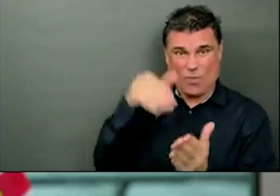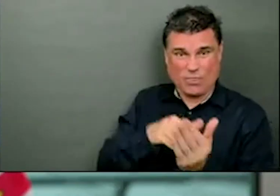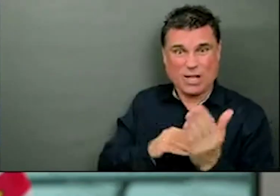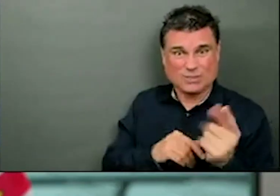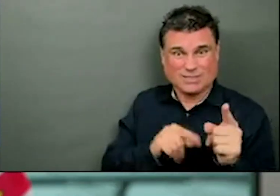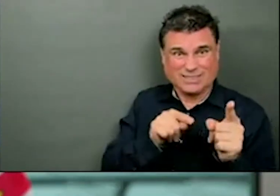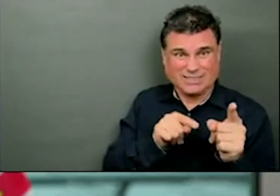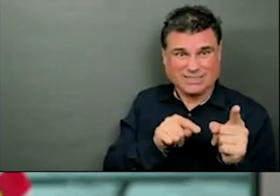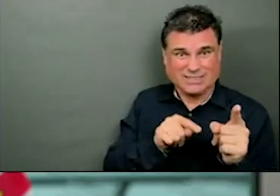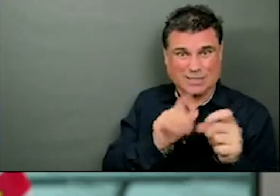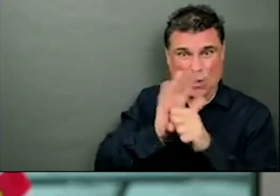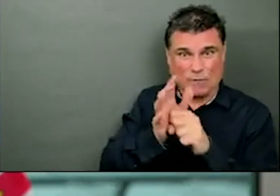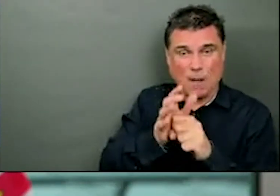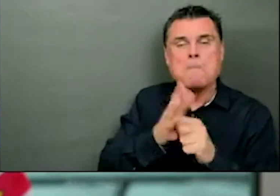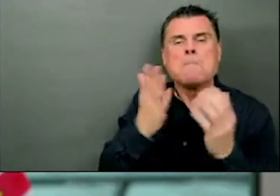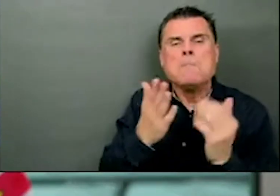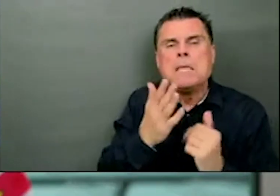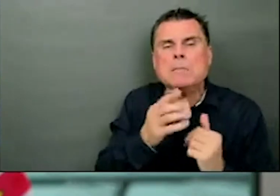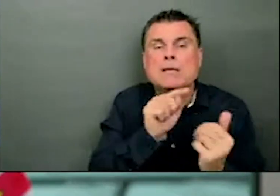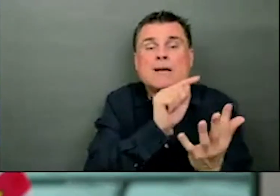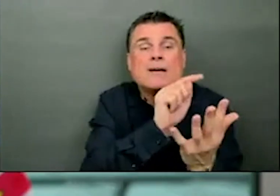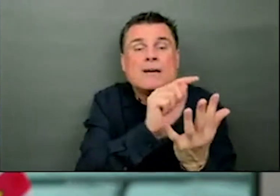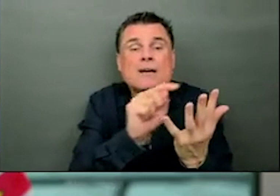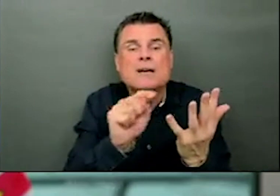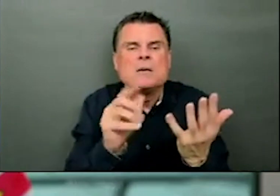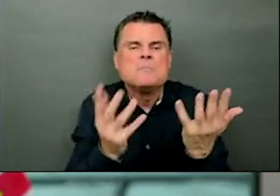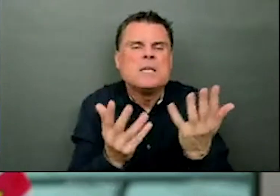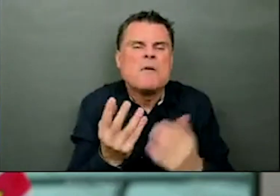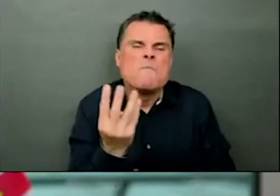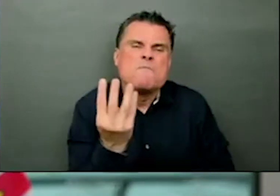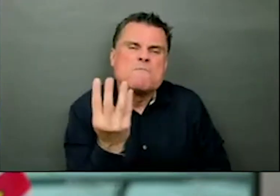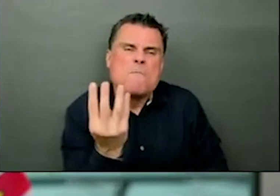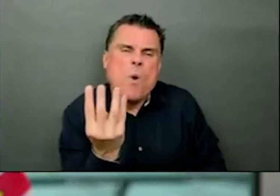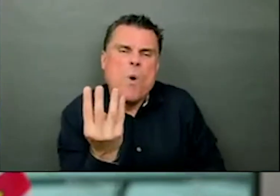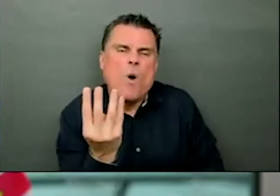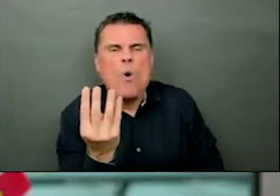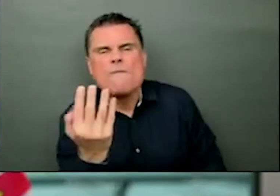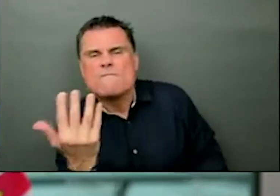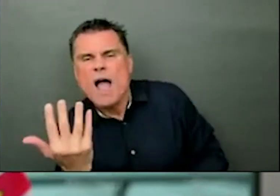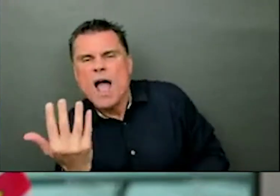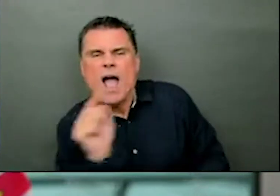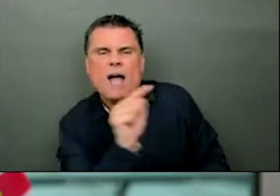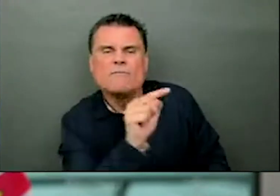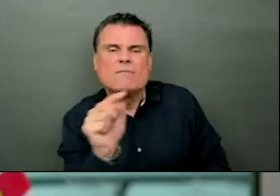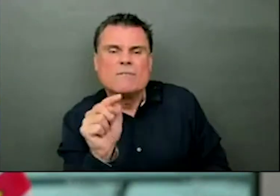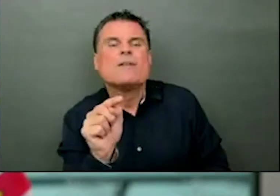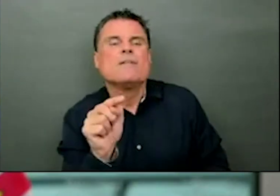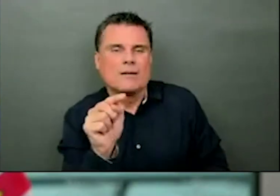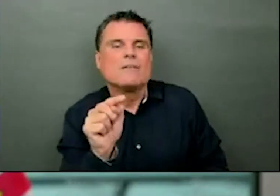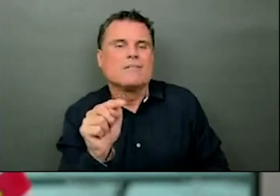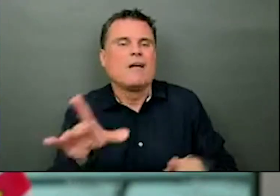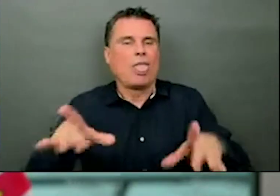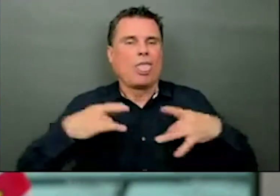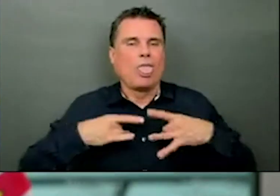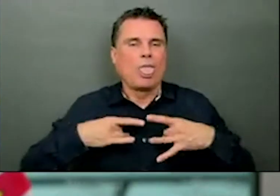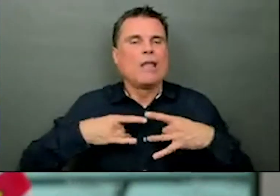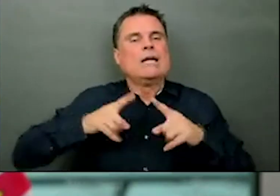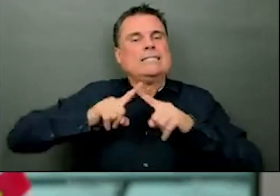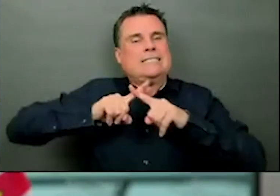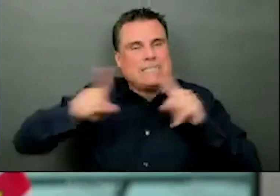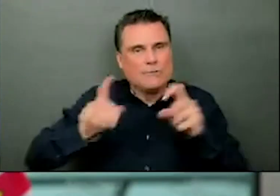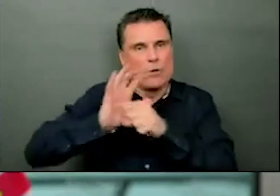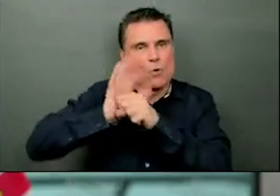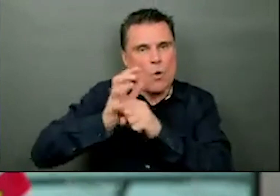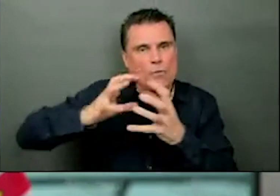with a variant in the community right now. So, we'll continue to do these point prevalence studies